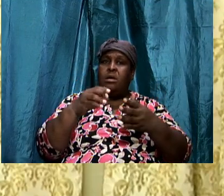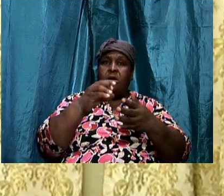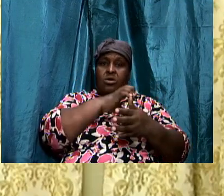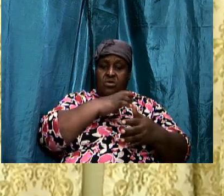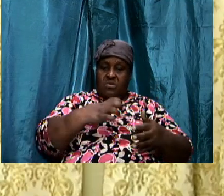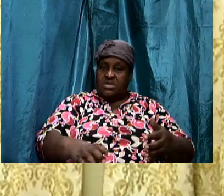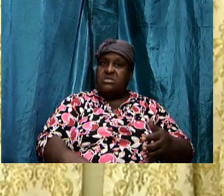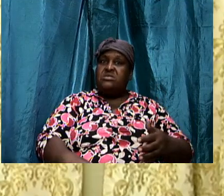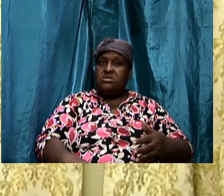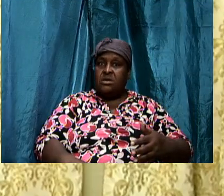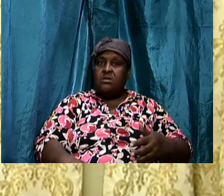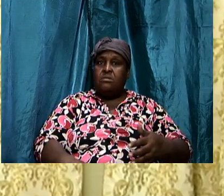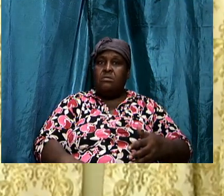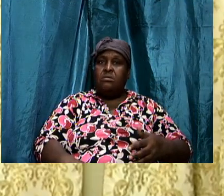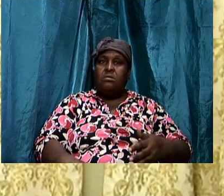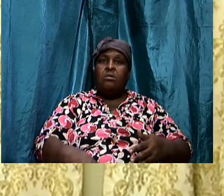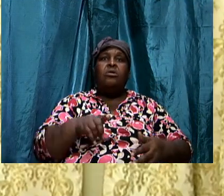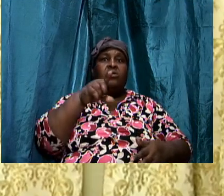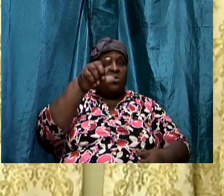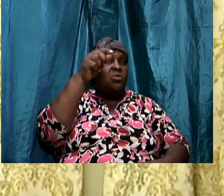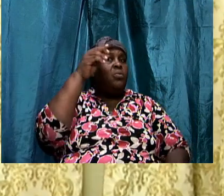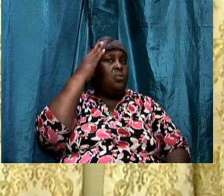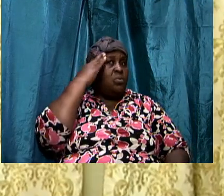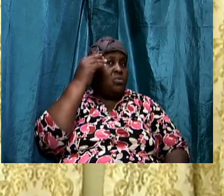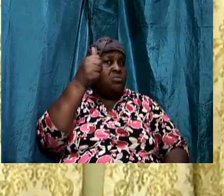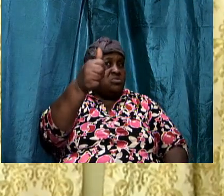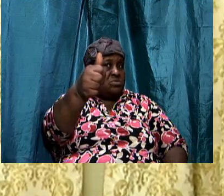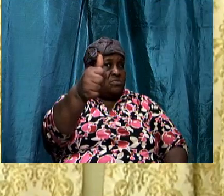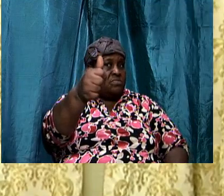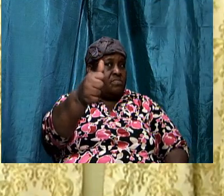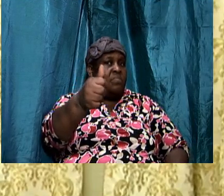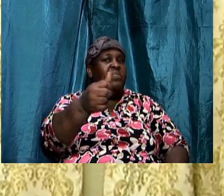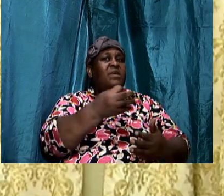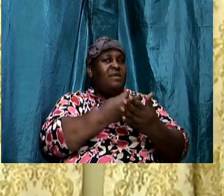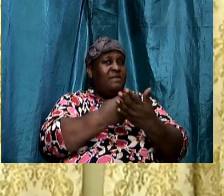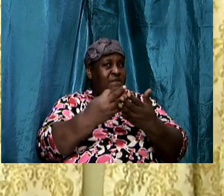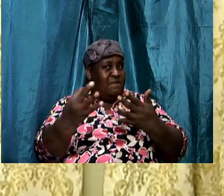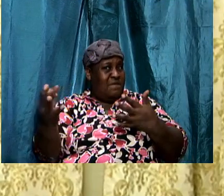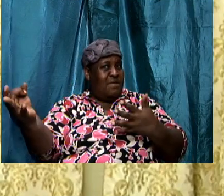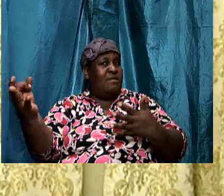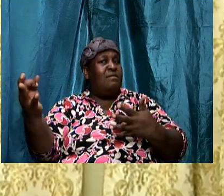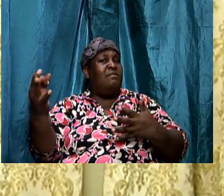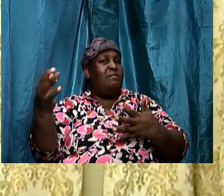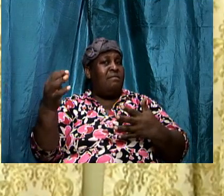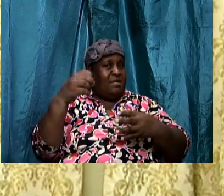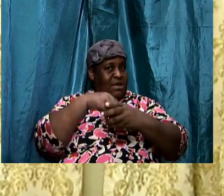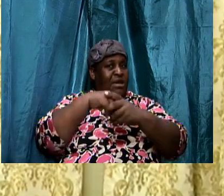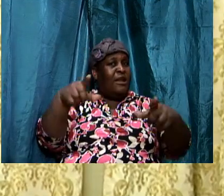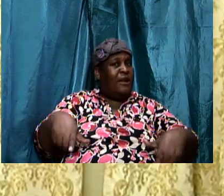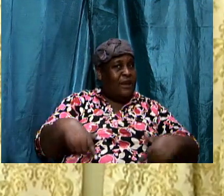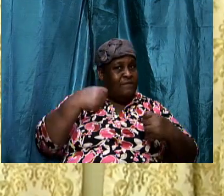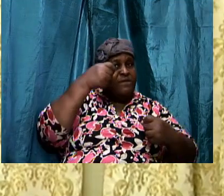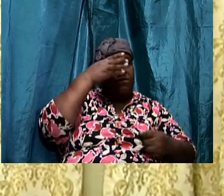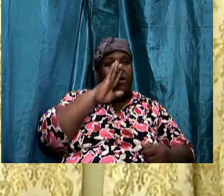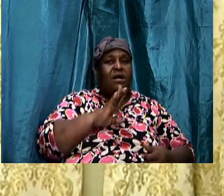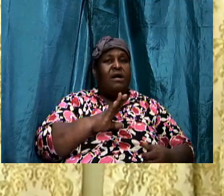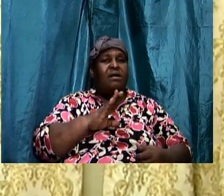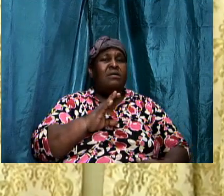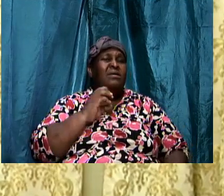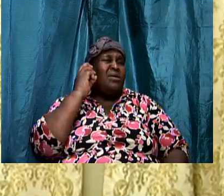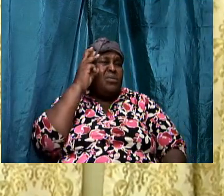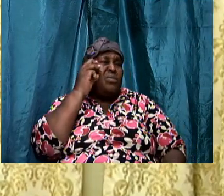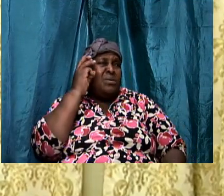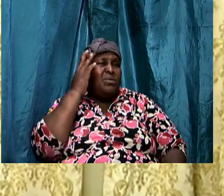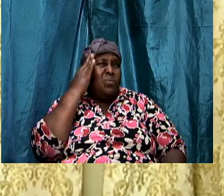Feeling. In this walk. Wondering why. Why. Don't I have the.